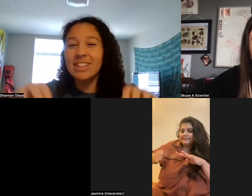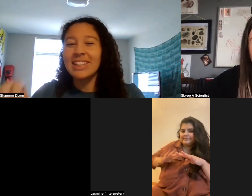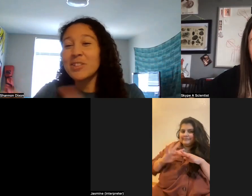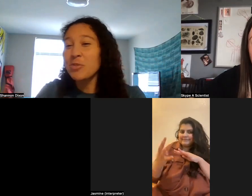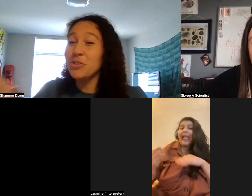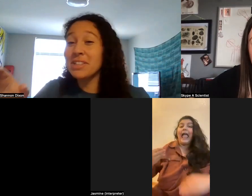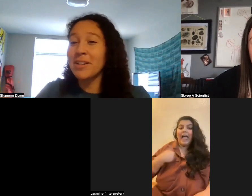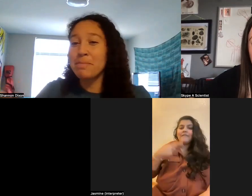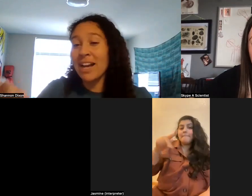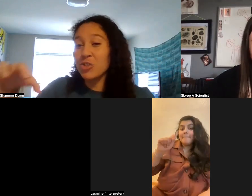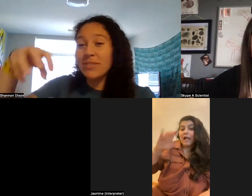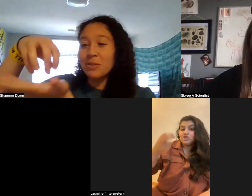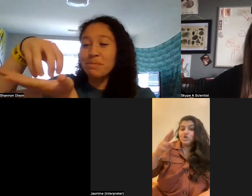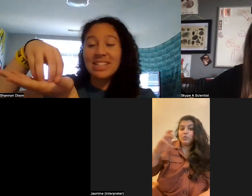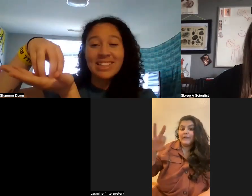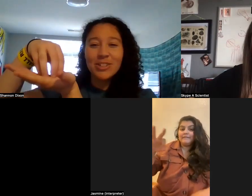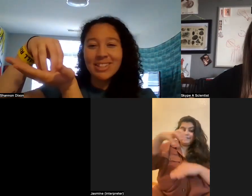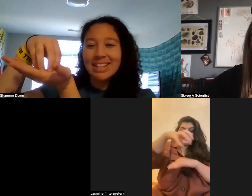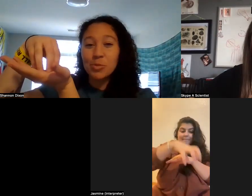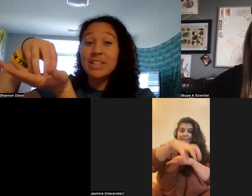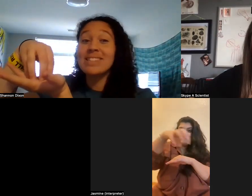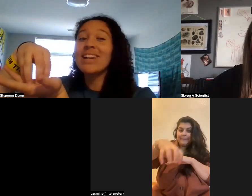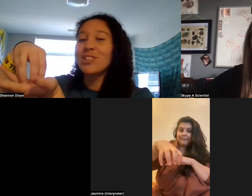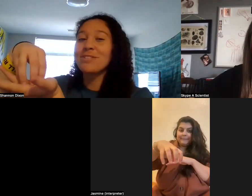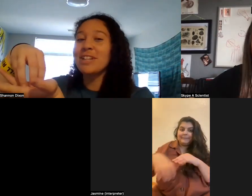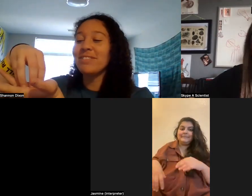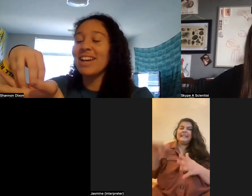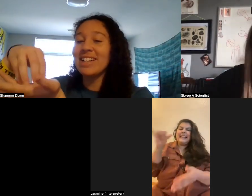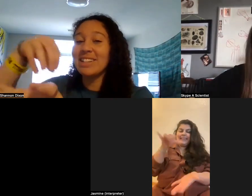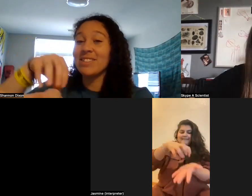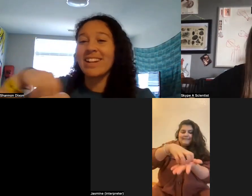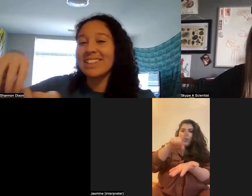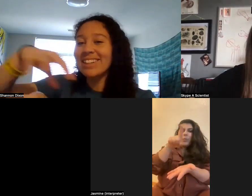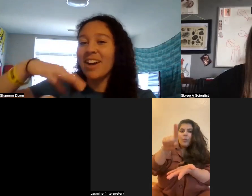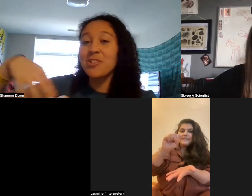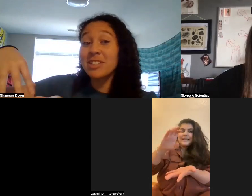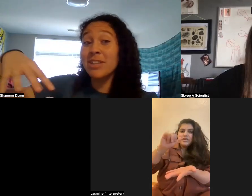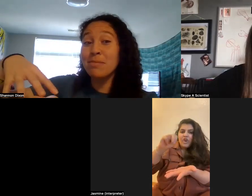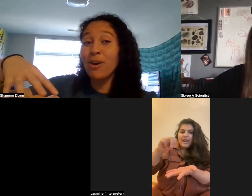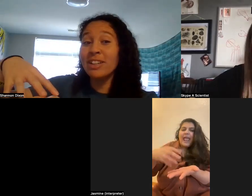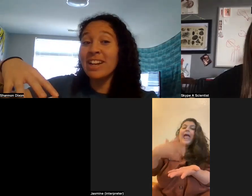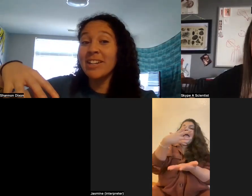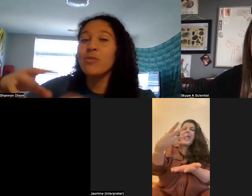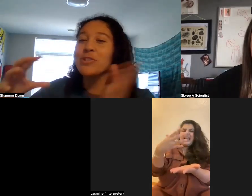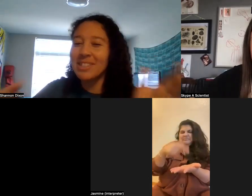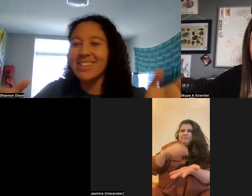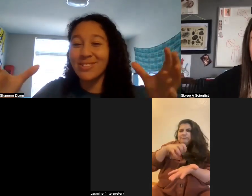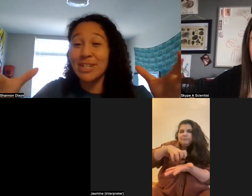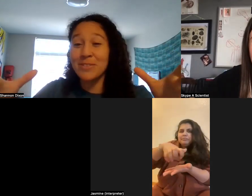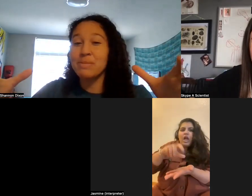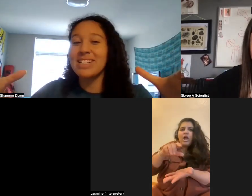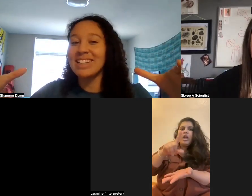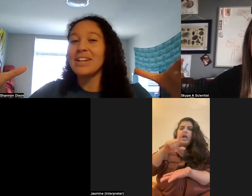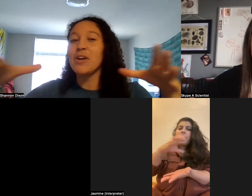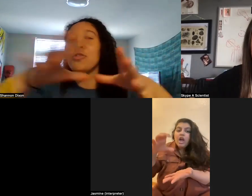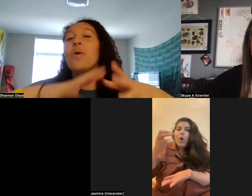reefs. And so would you consider a patch reef to be just like the one section of reef head? And there's like hundreds of them all in an area. Or would you consider